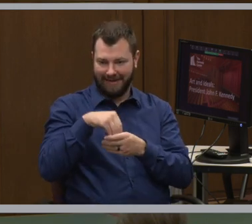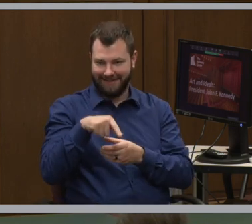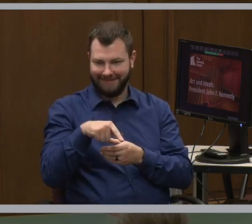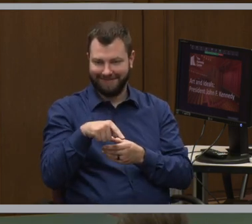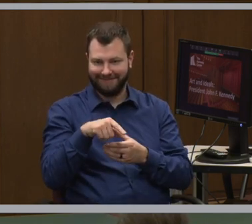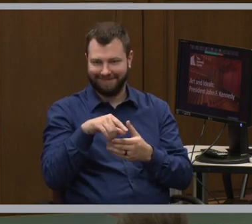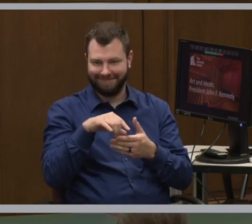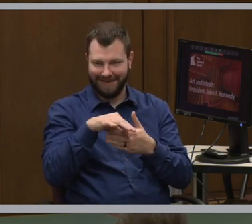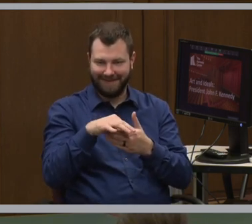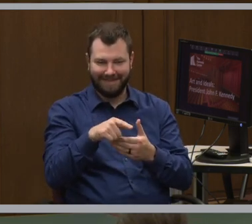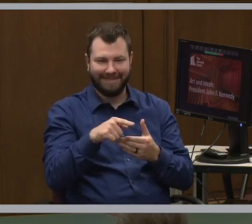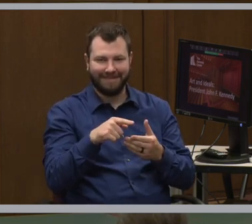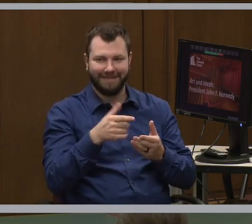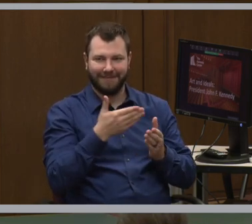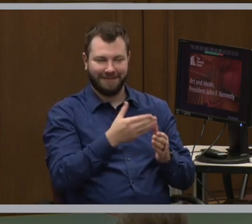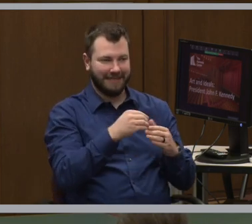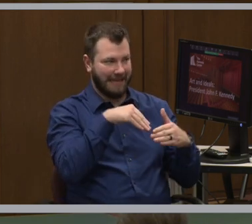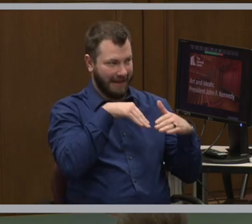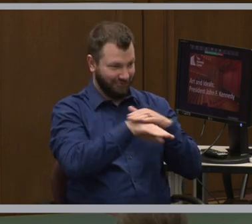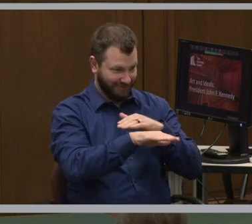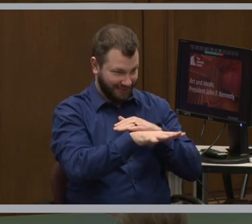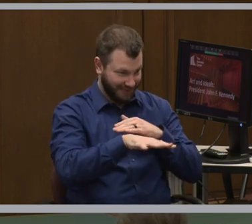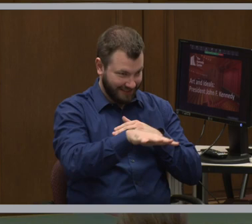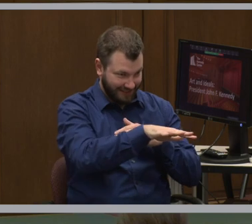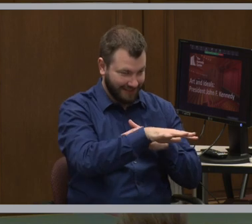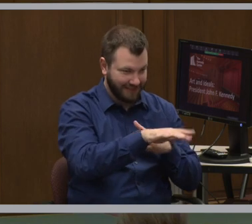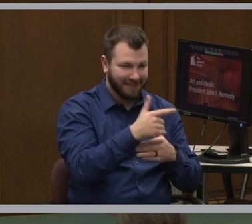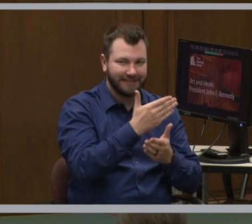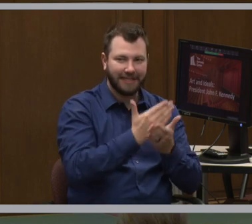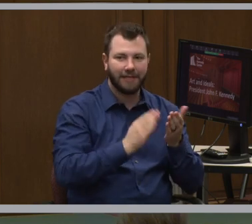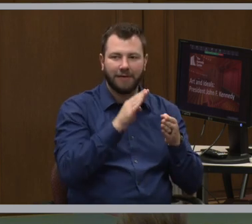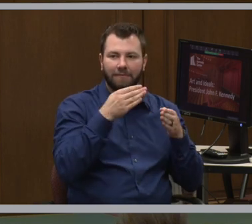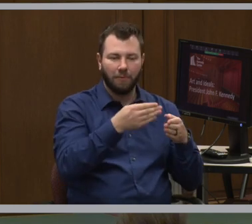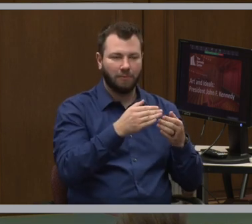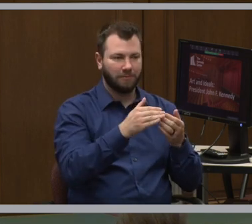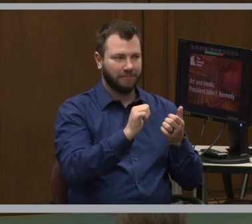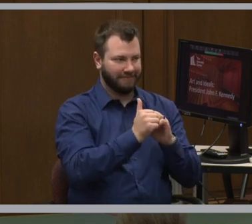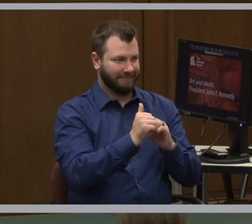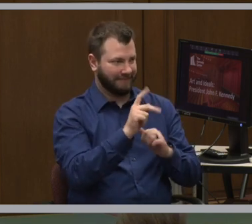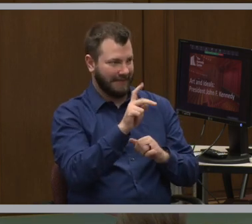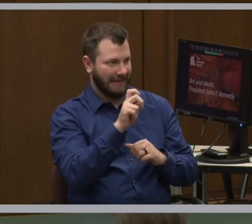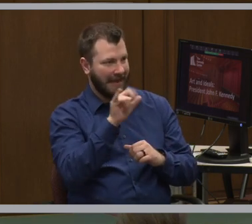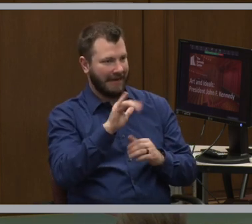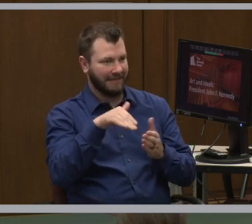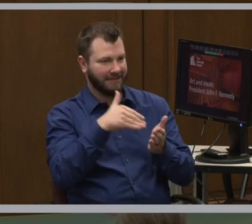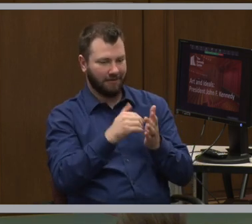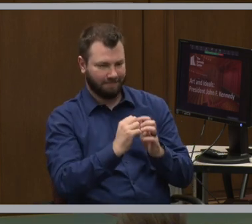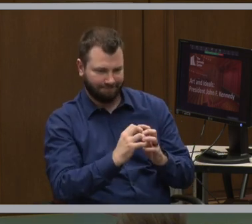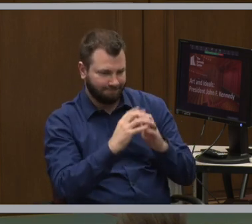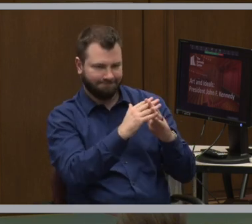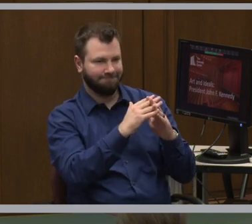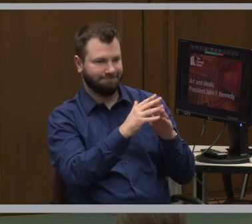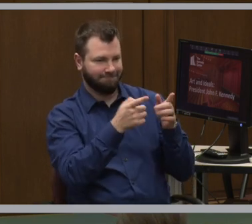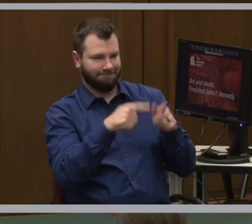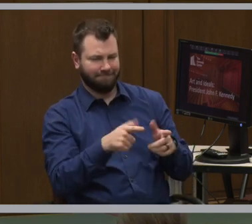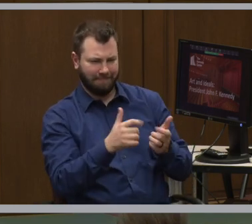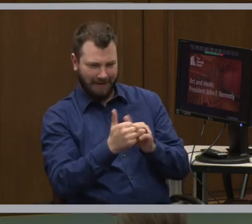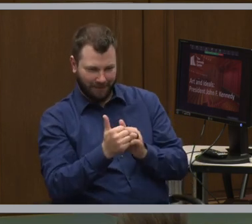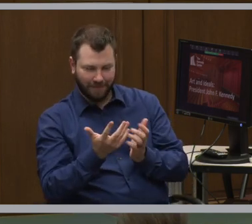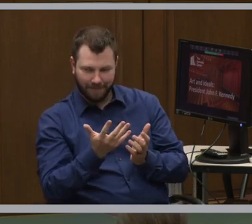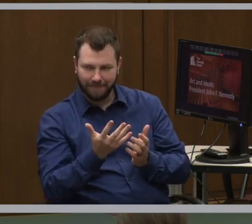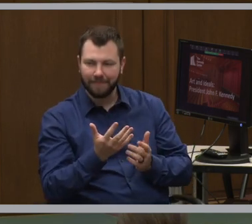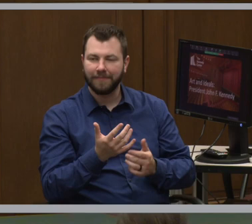entrances in the section that focuses on how the Kennedy Center came to be. There were,